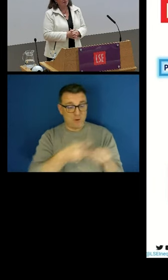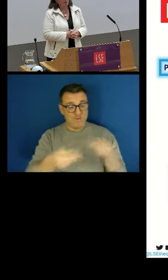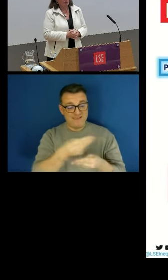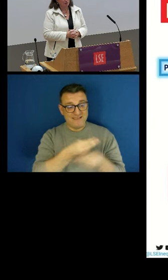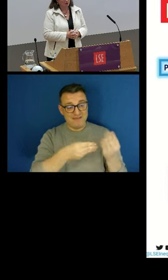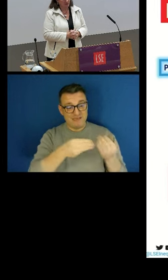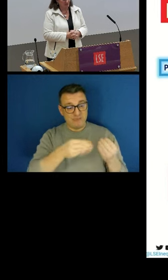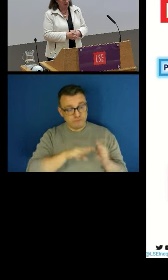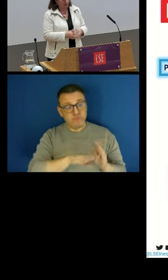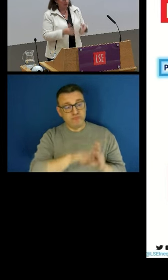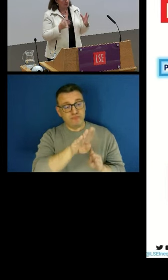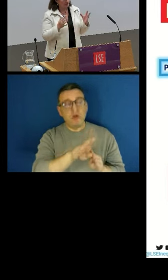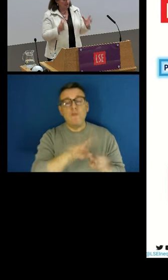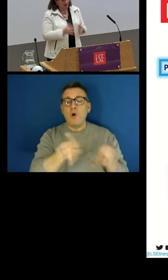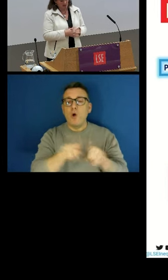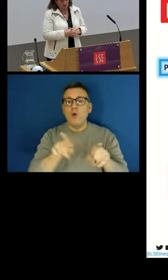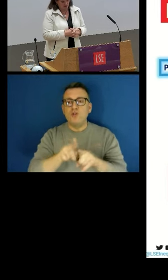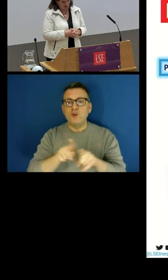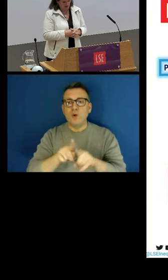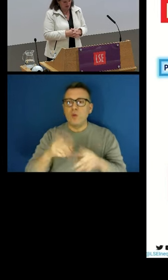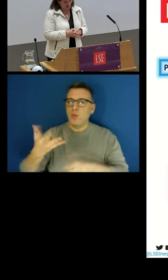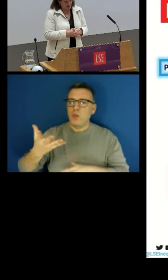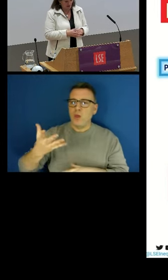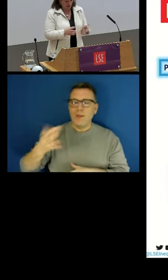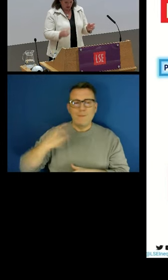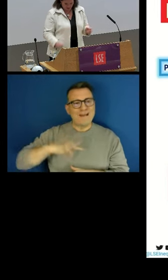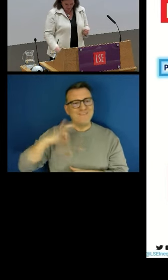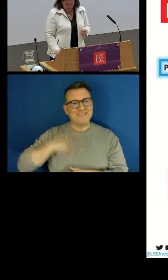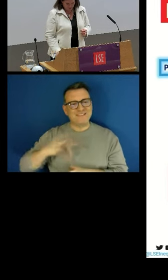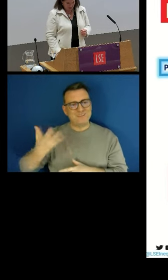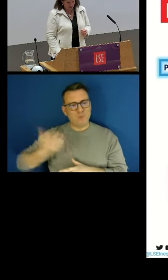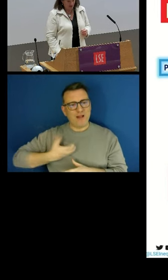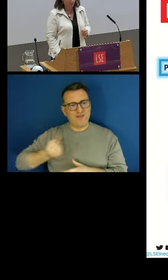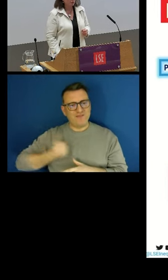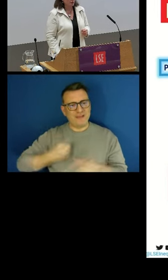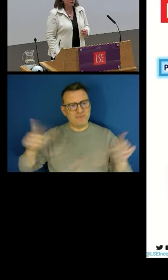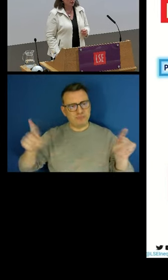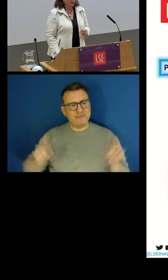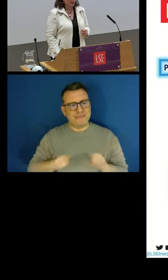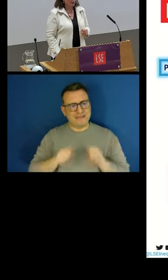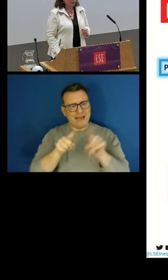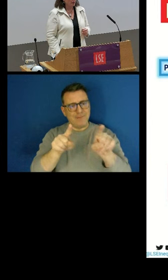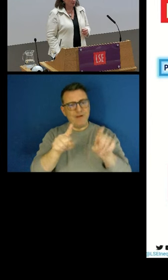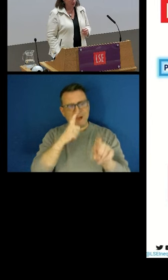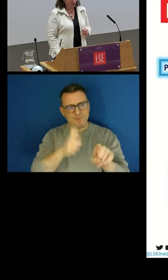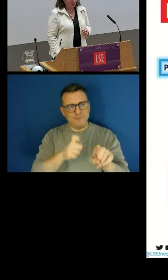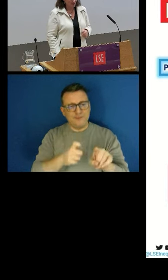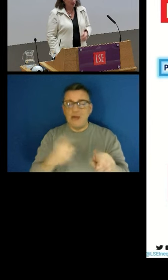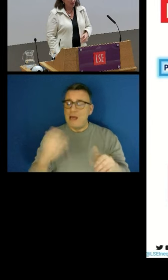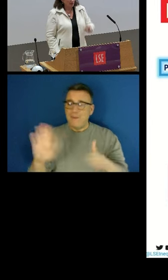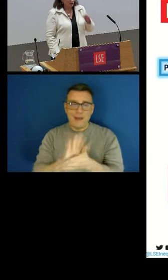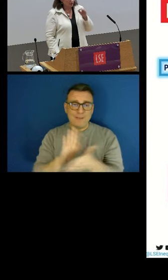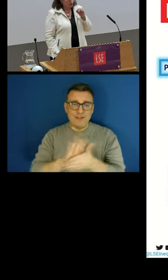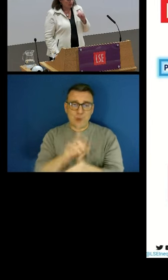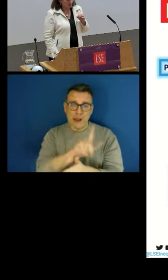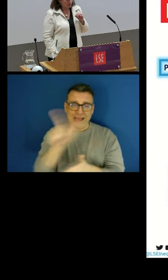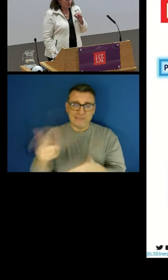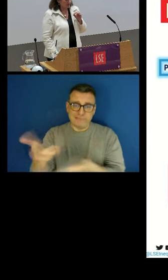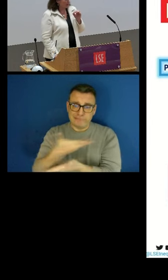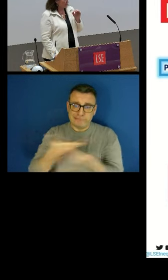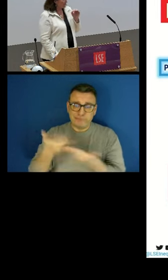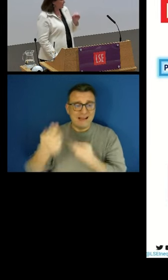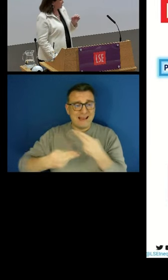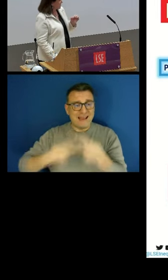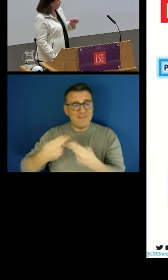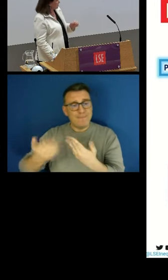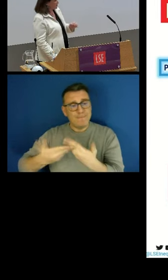sustainability of the welfare state. But I'd be very happy to discuss that further afterwards if you have any questions for this. So just to